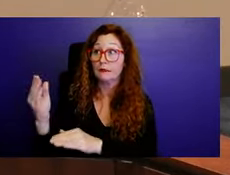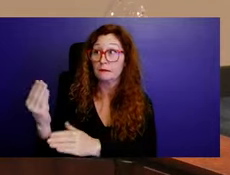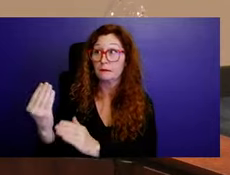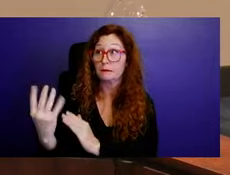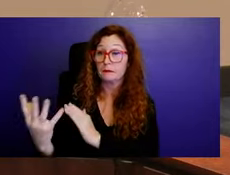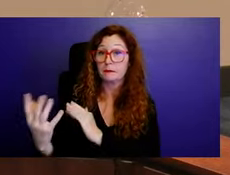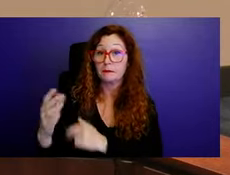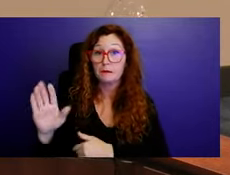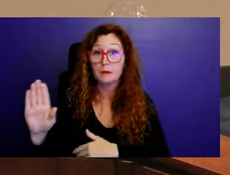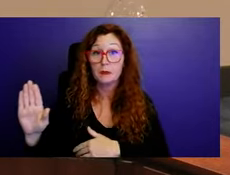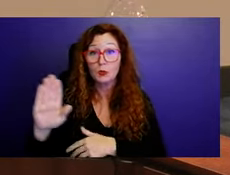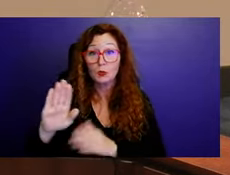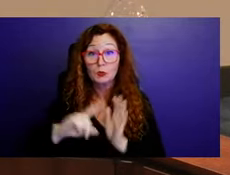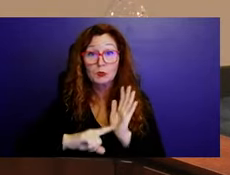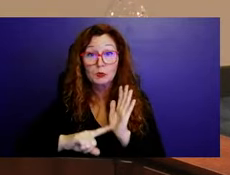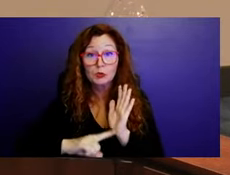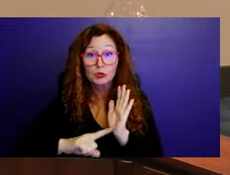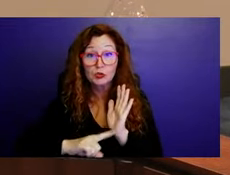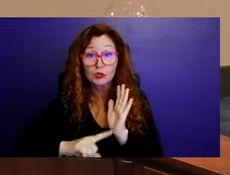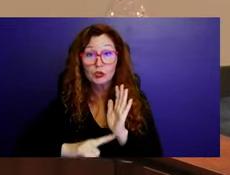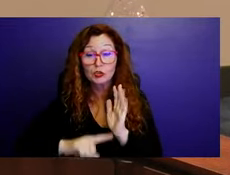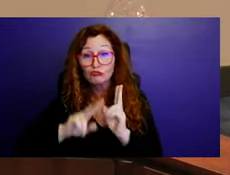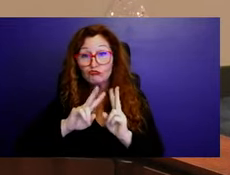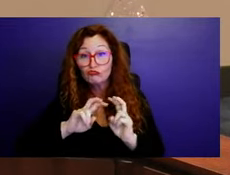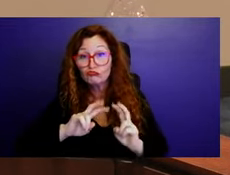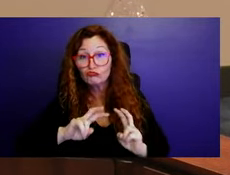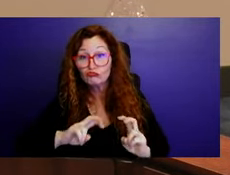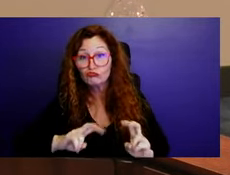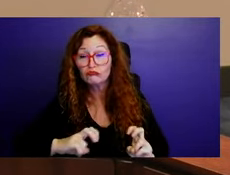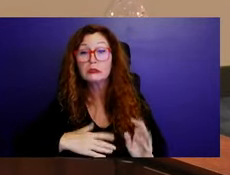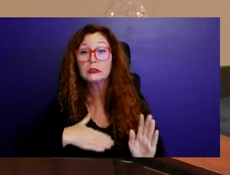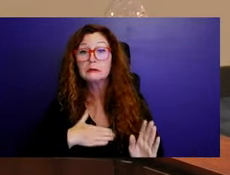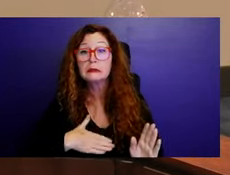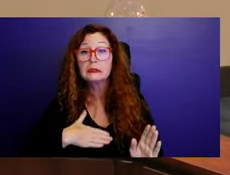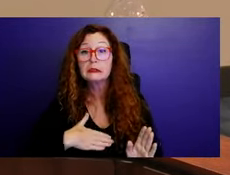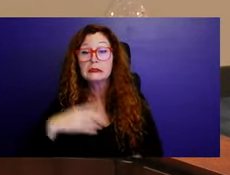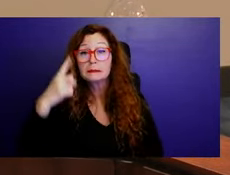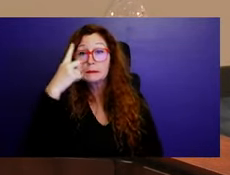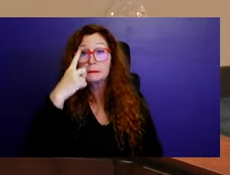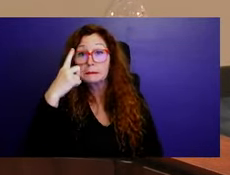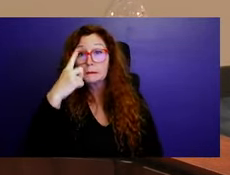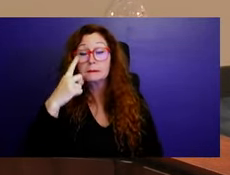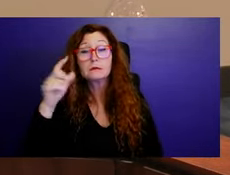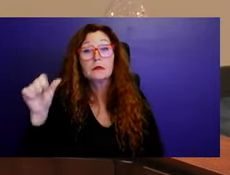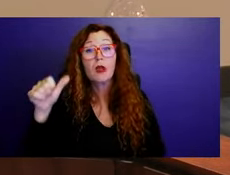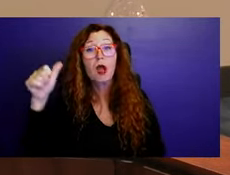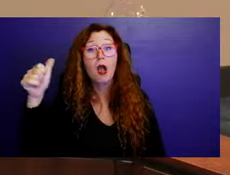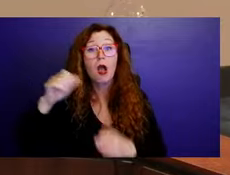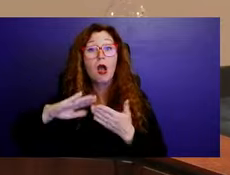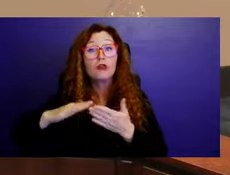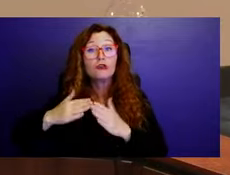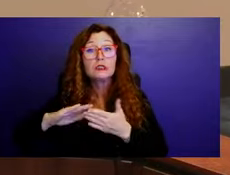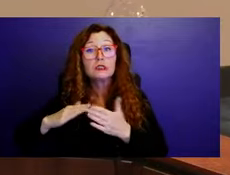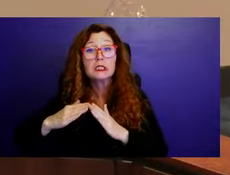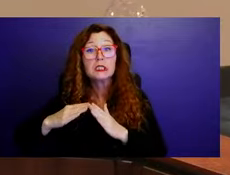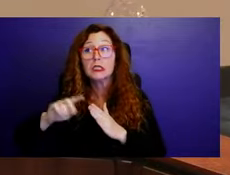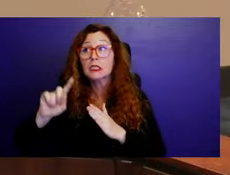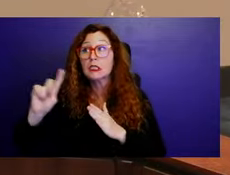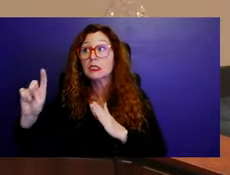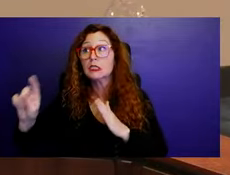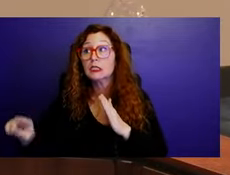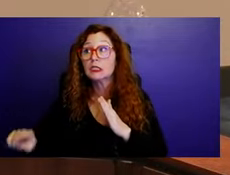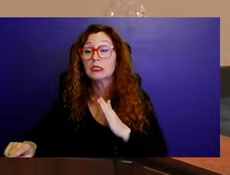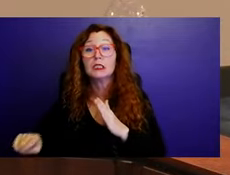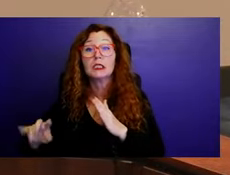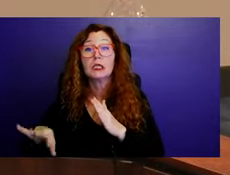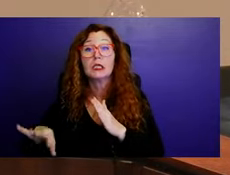work, if you could just also consider when other cities have gone through this process, were there any hidden expenditures, uh,